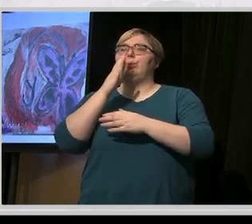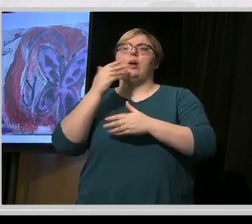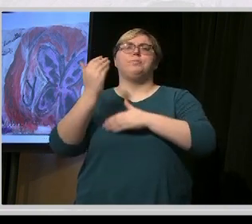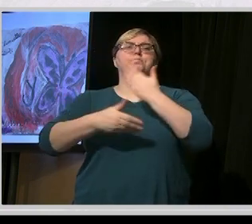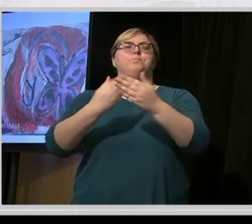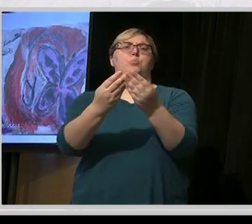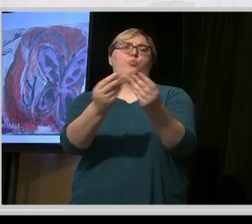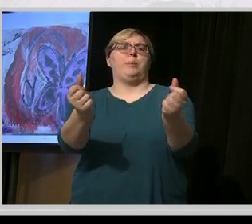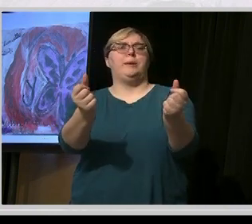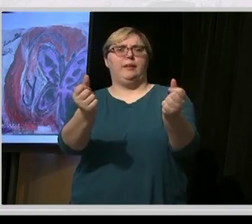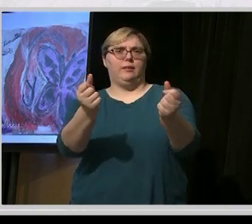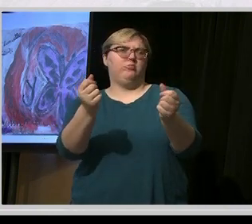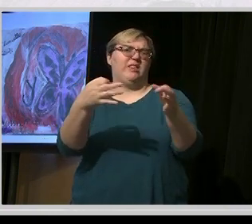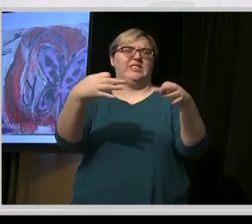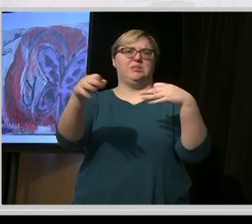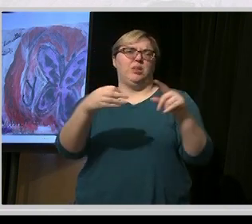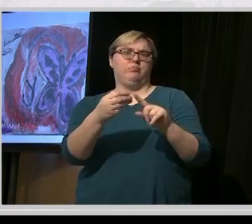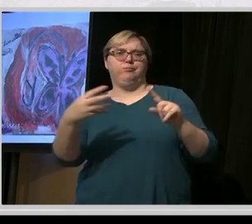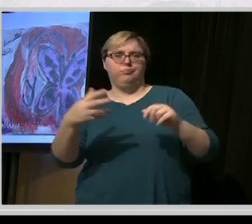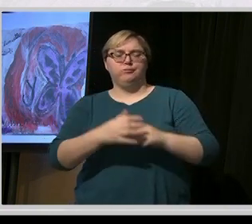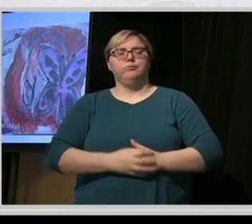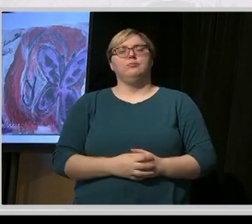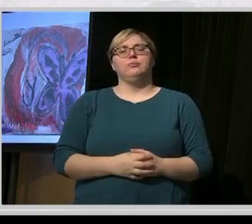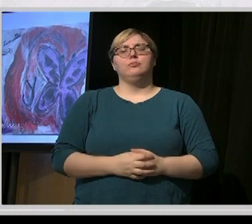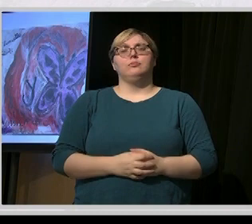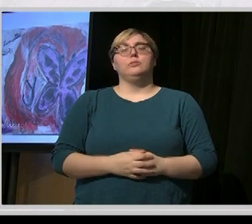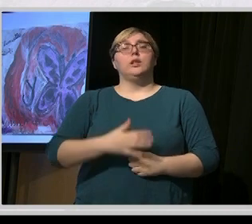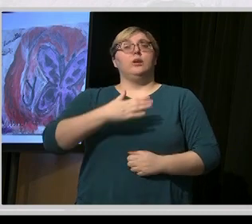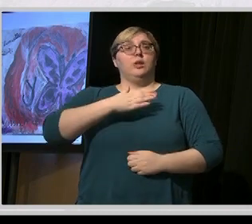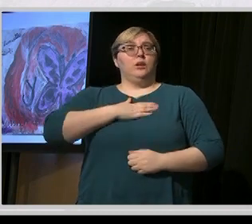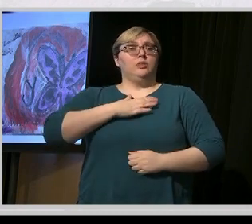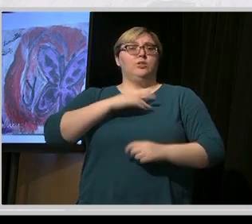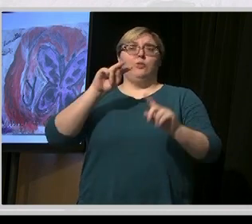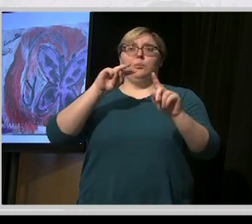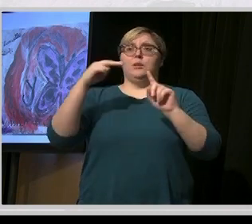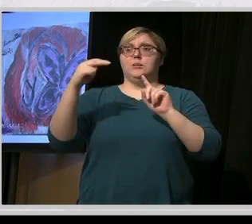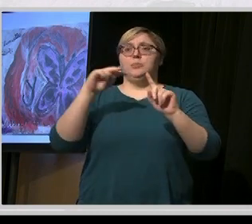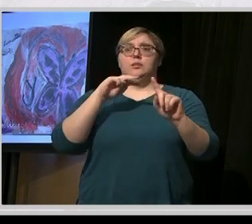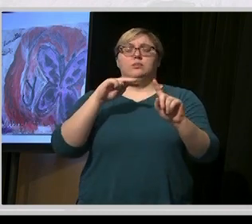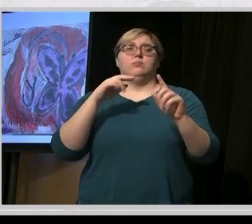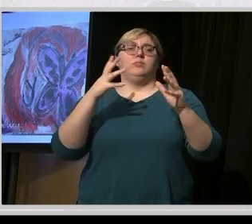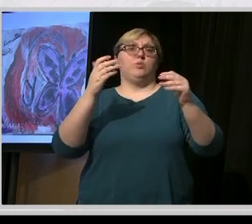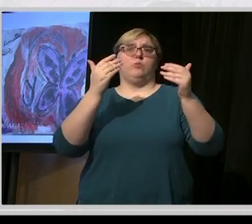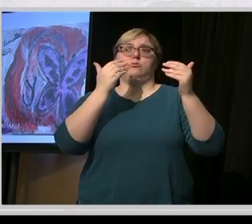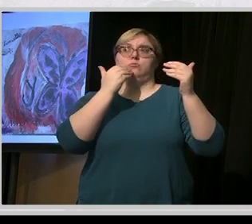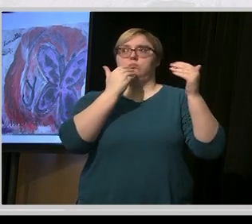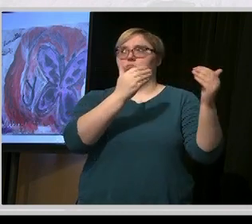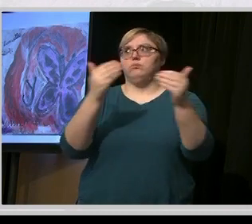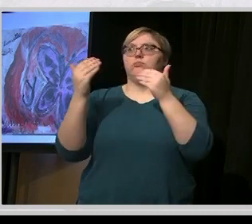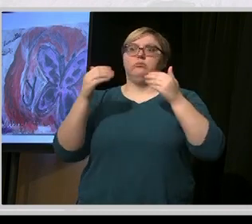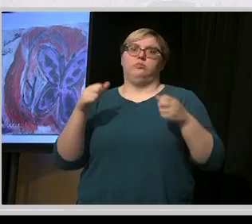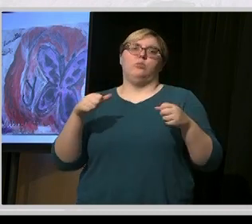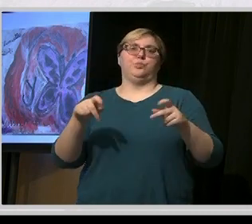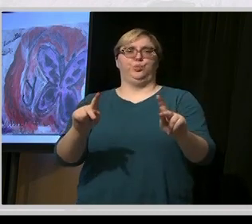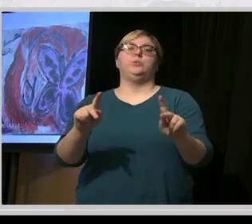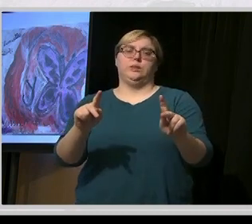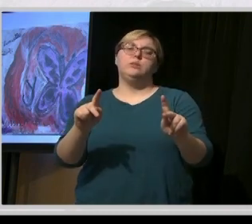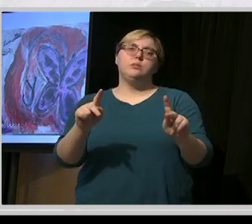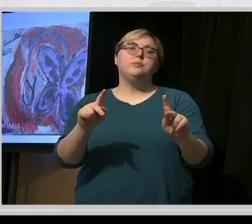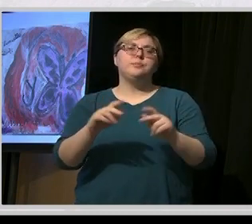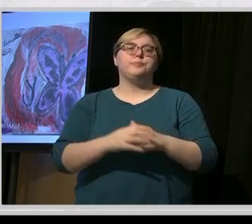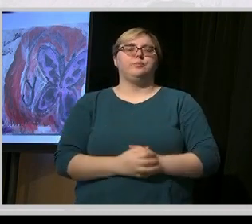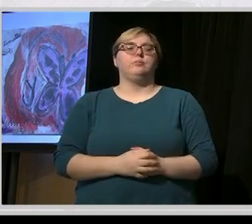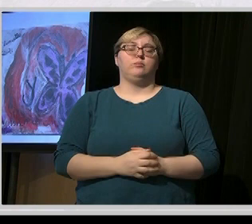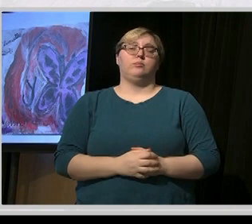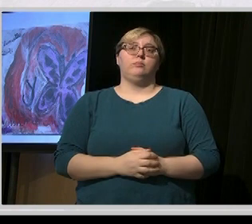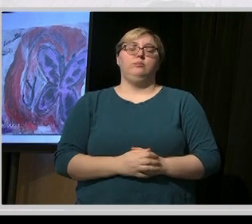bit more. So just from my point of view, I just wanted to say, look, thanks so much for the opportunity. I've been working over 40